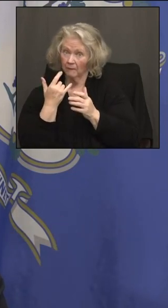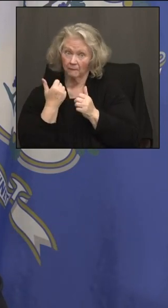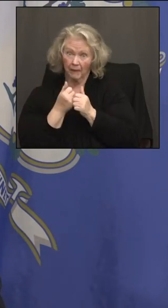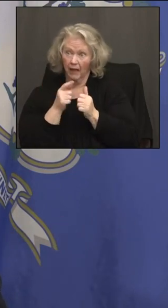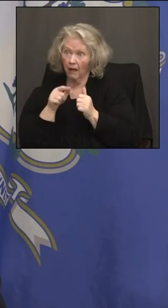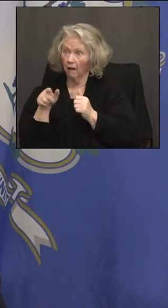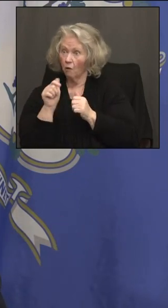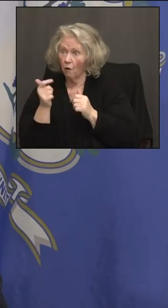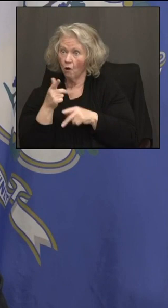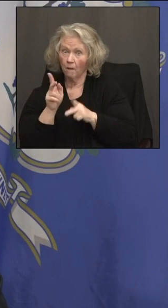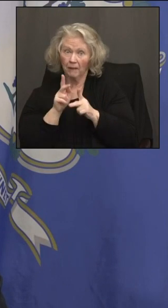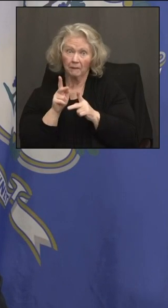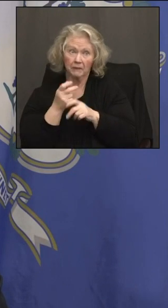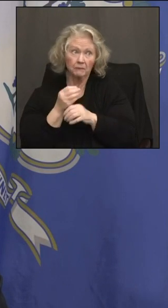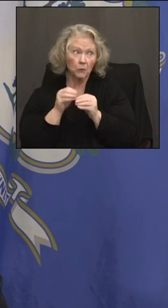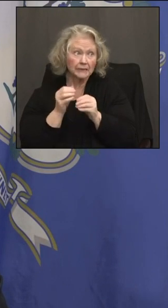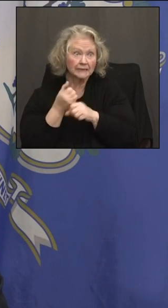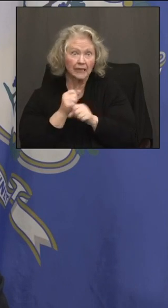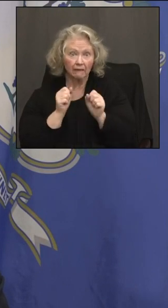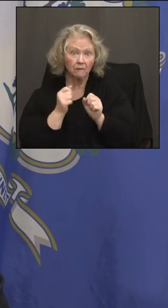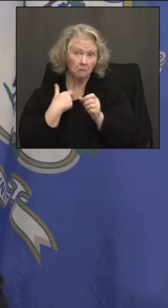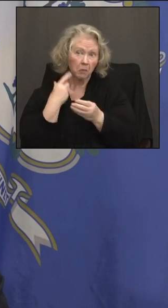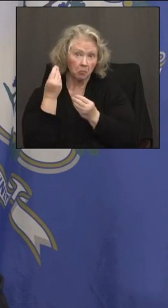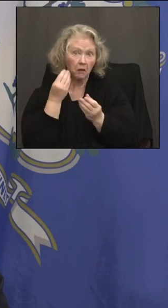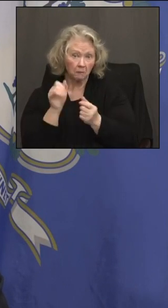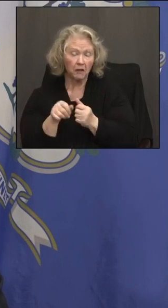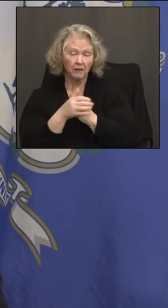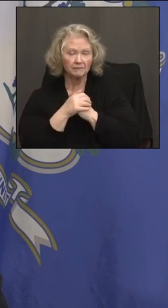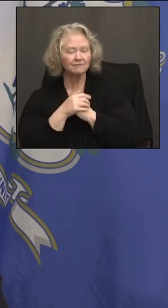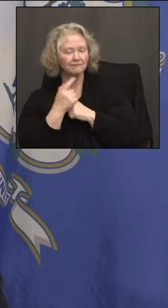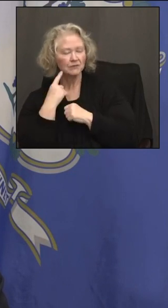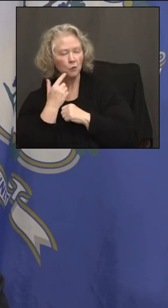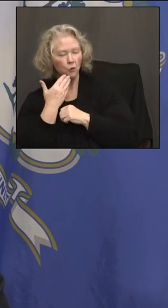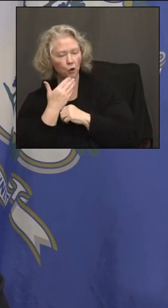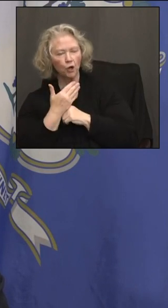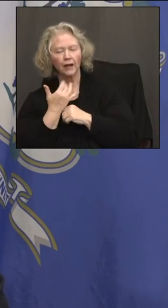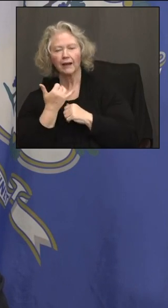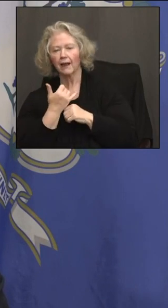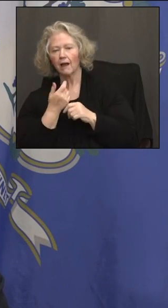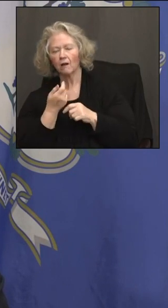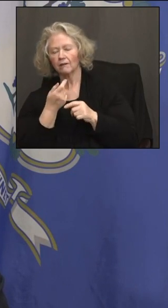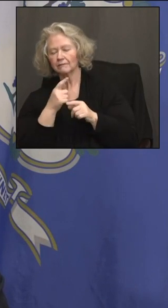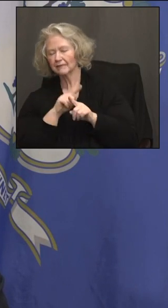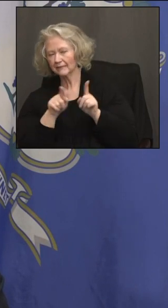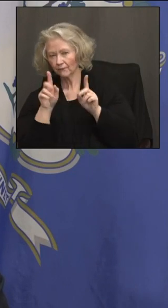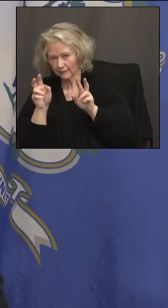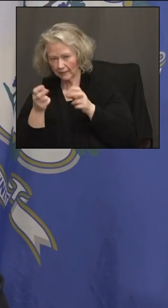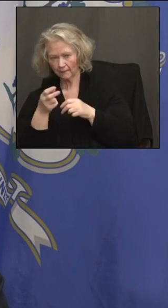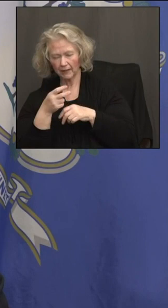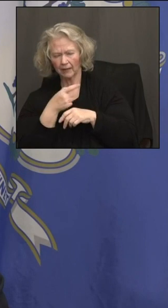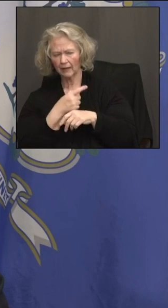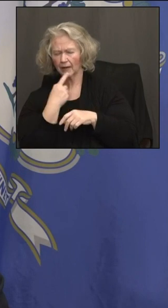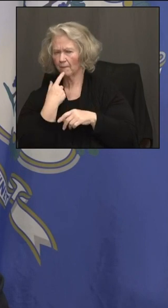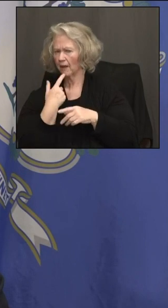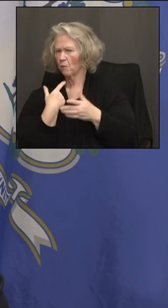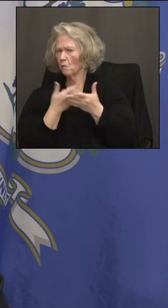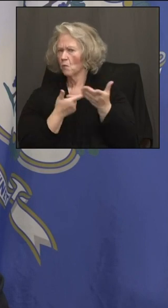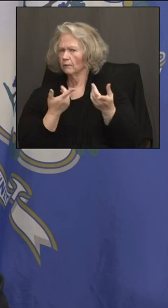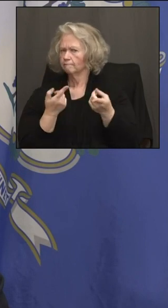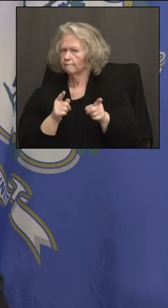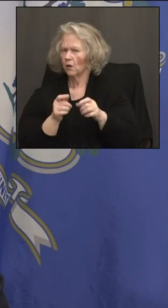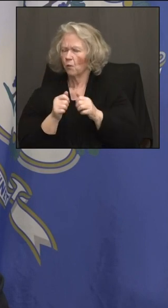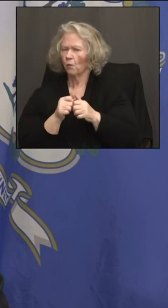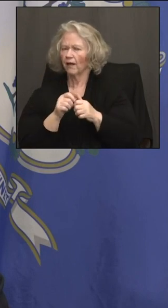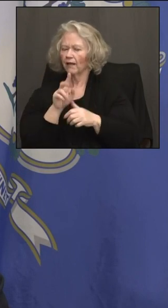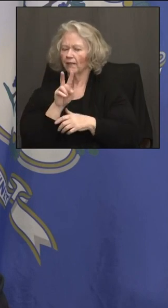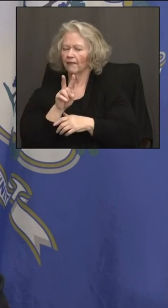safer, maybe something we ought to think about. So sounds good. And switching gears, can you tell me about some updates on vaccine